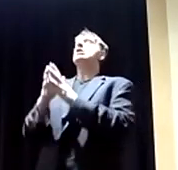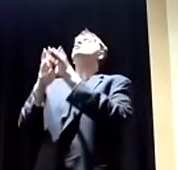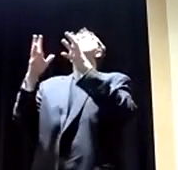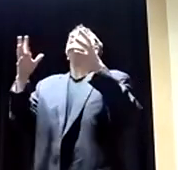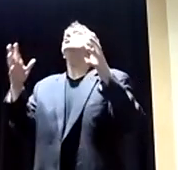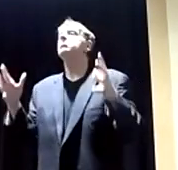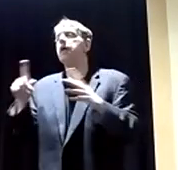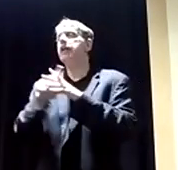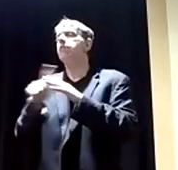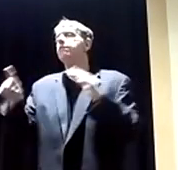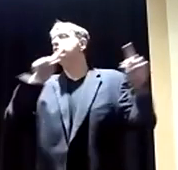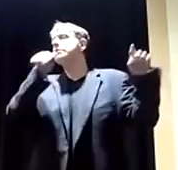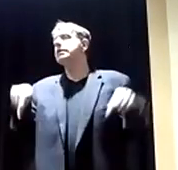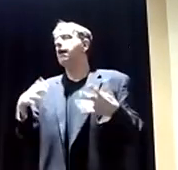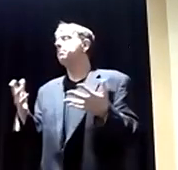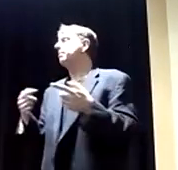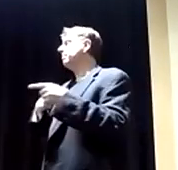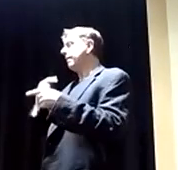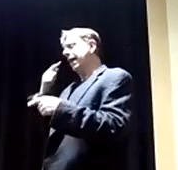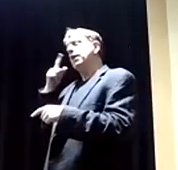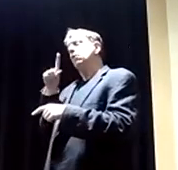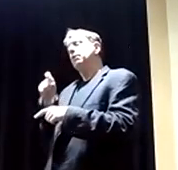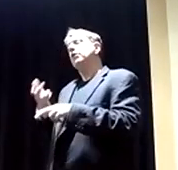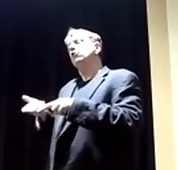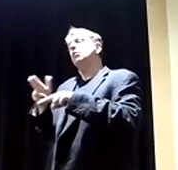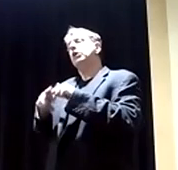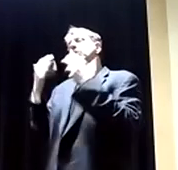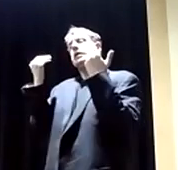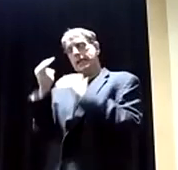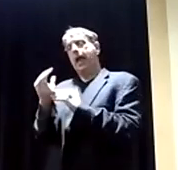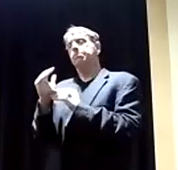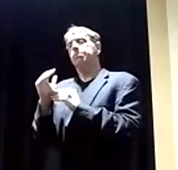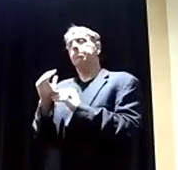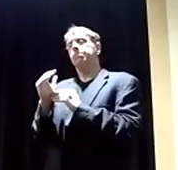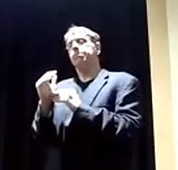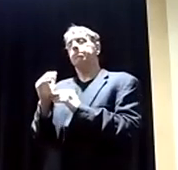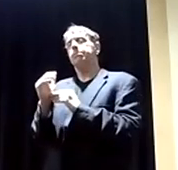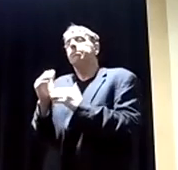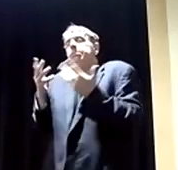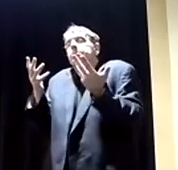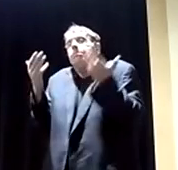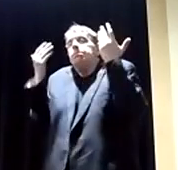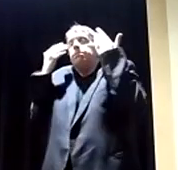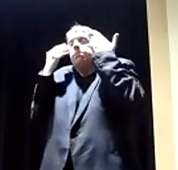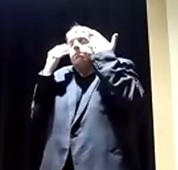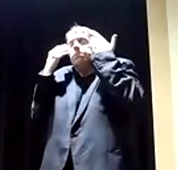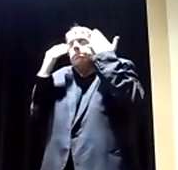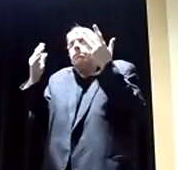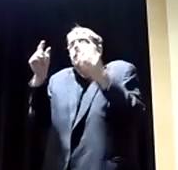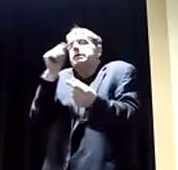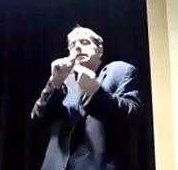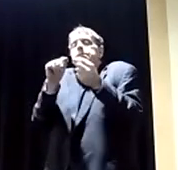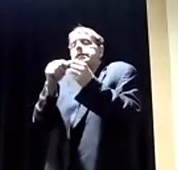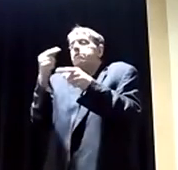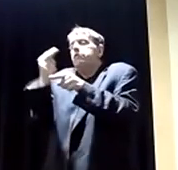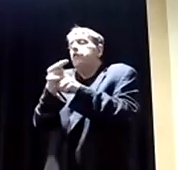I do think we need to increase the cap. You know, I don't know if I could tell you sitting here right now what the right number is, and it's not